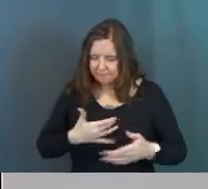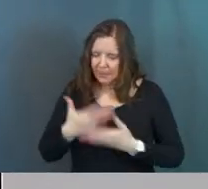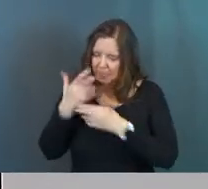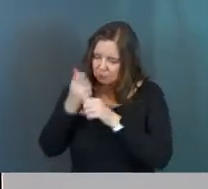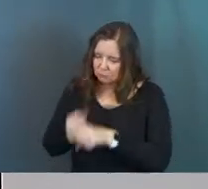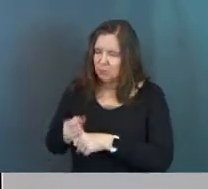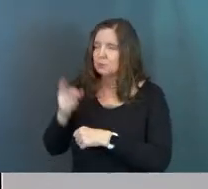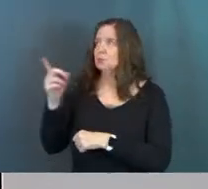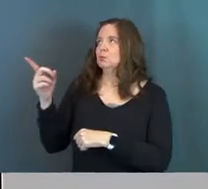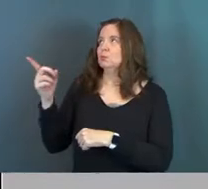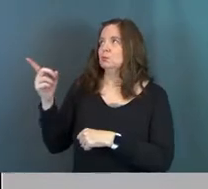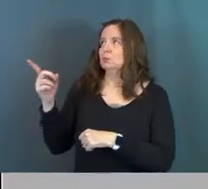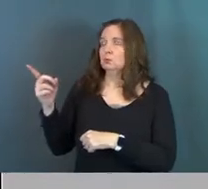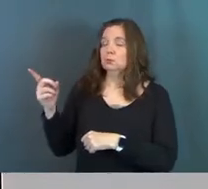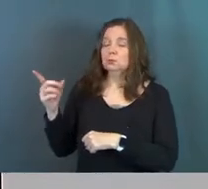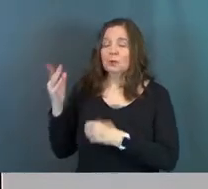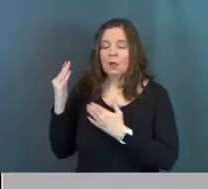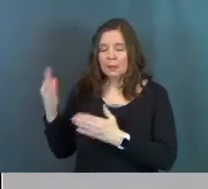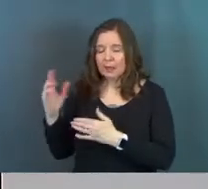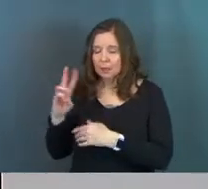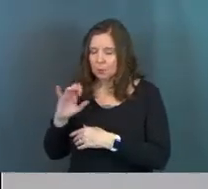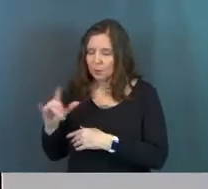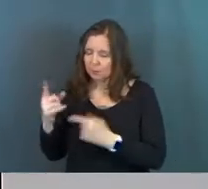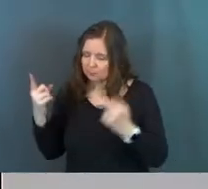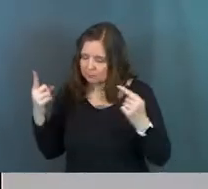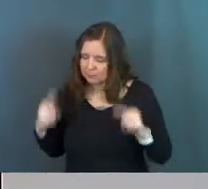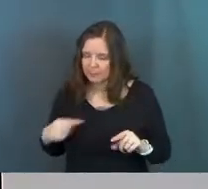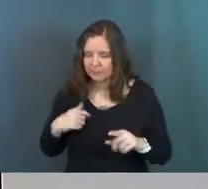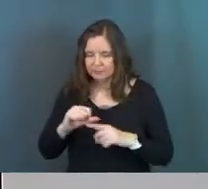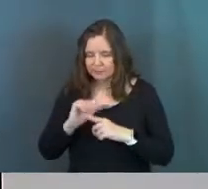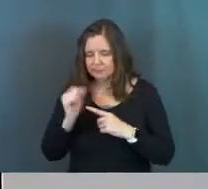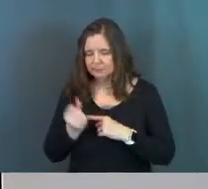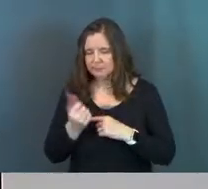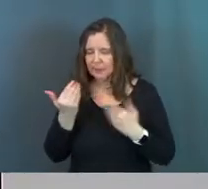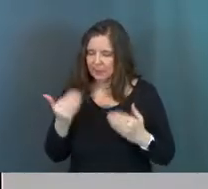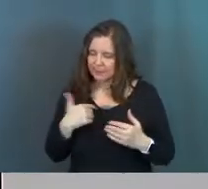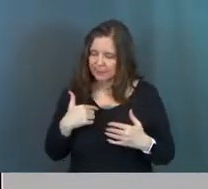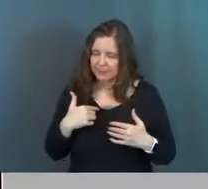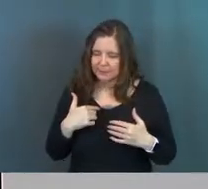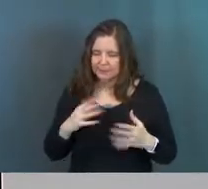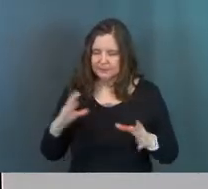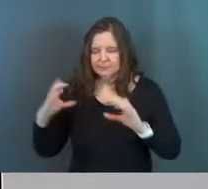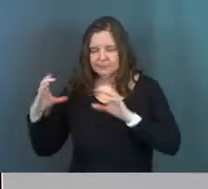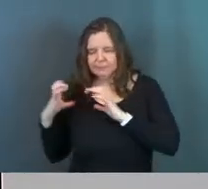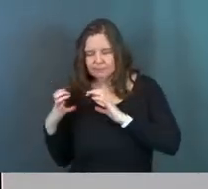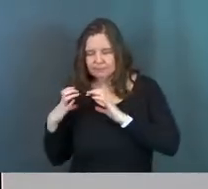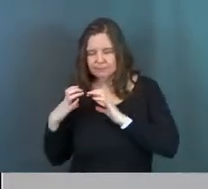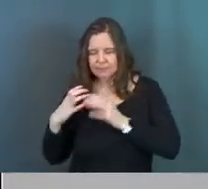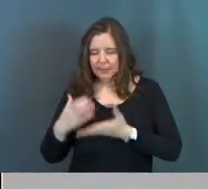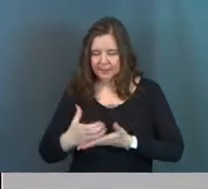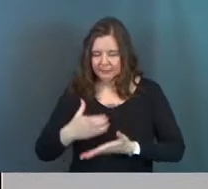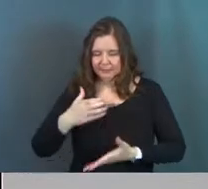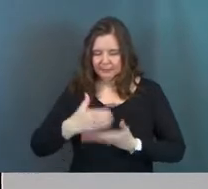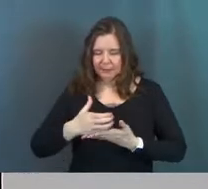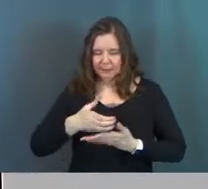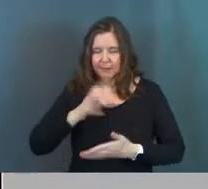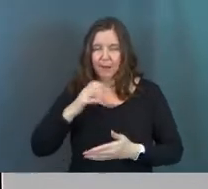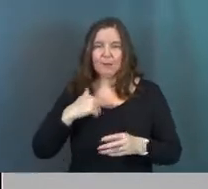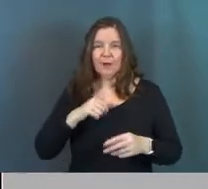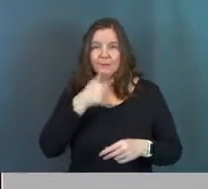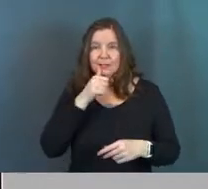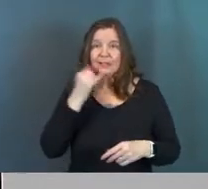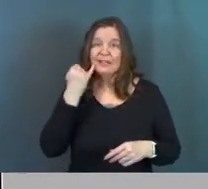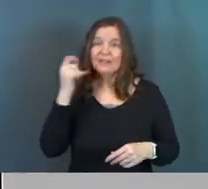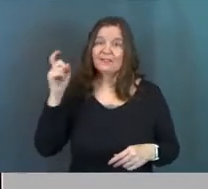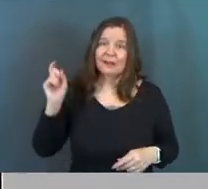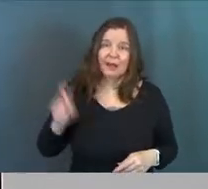trust you, God. And let your will be done in this situation. Let me take on this cup of suffering if it